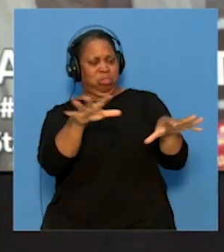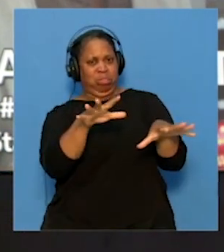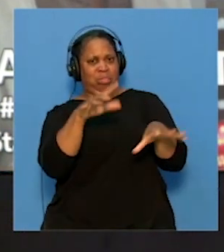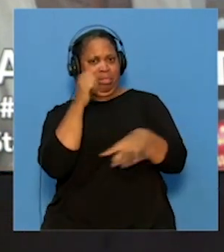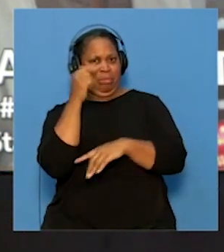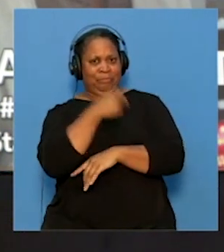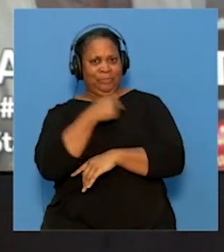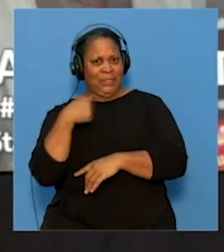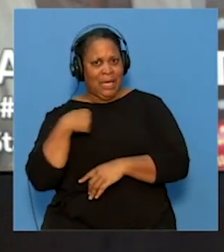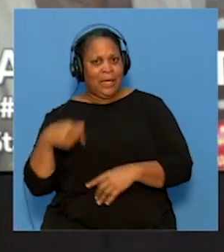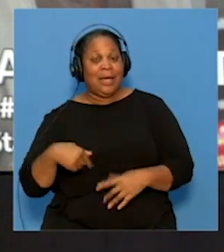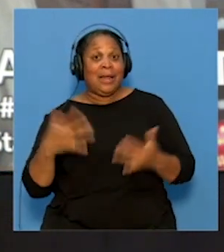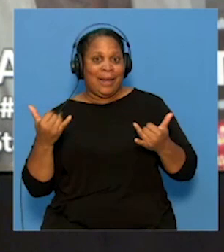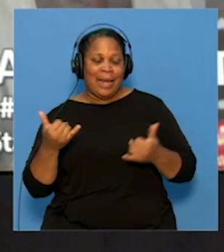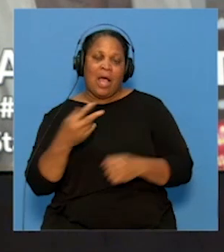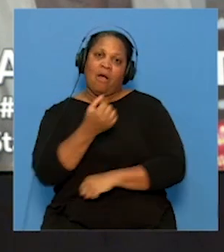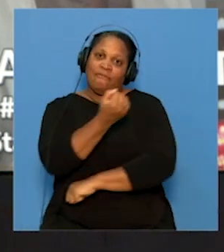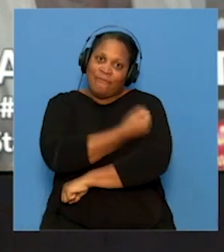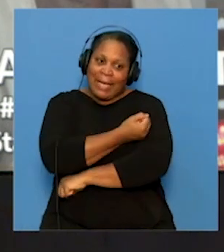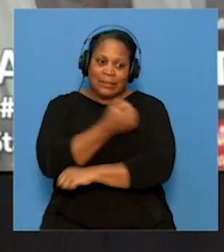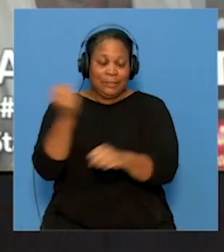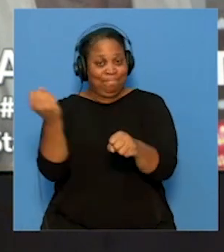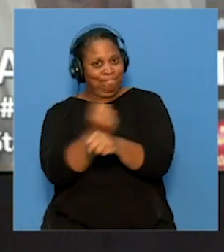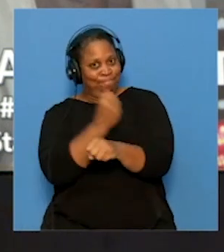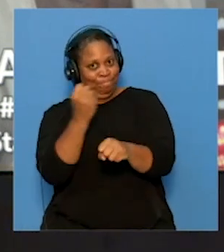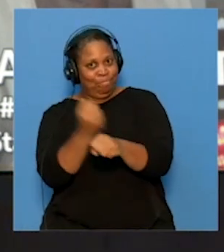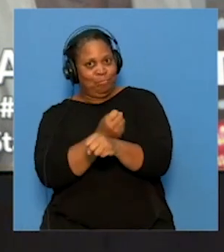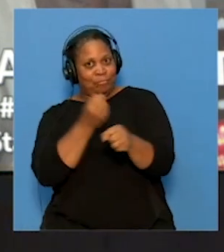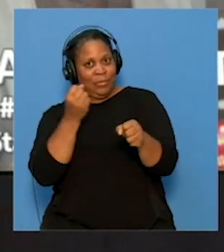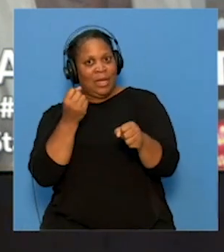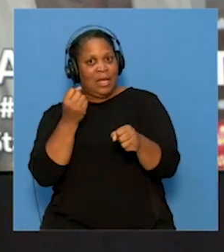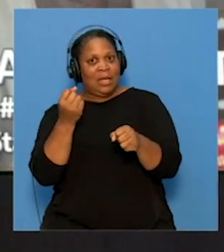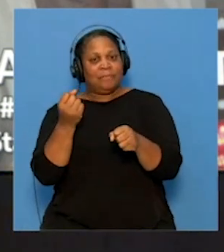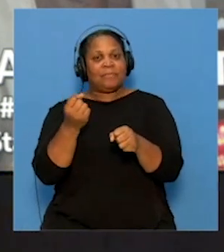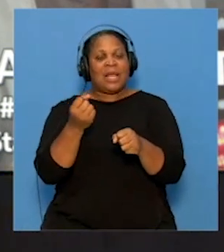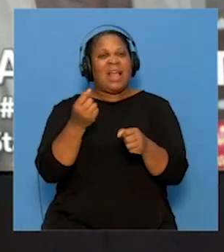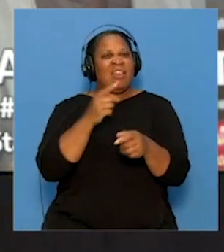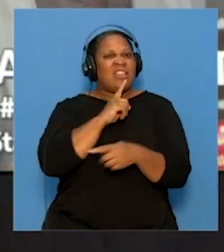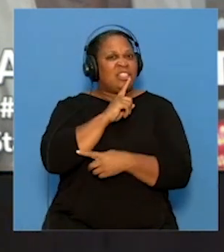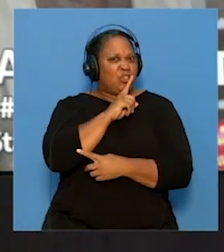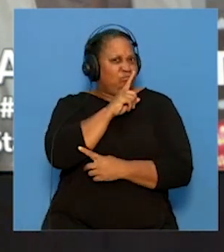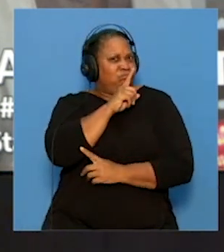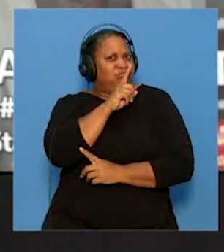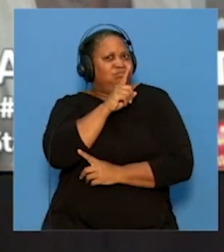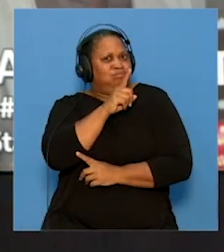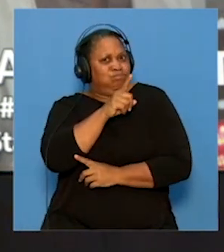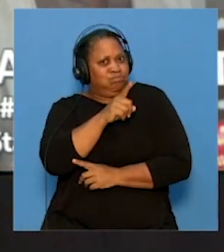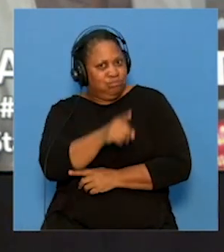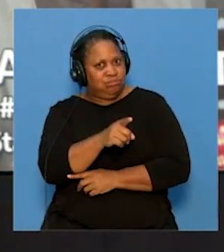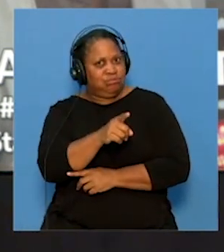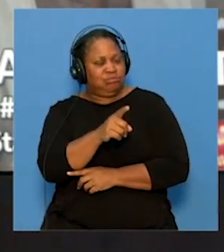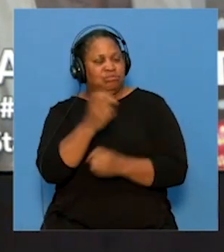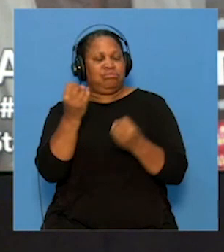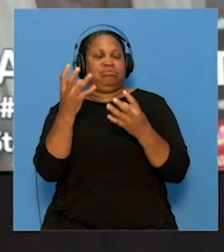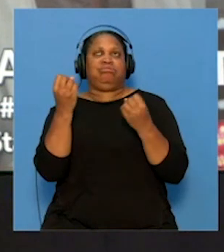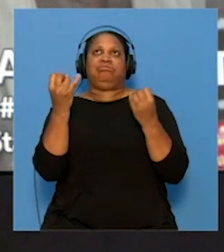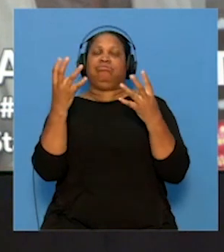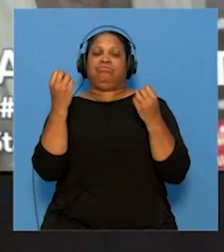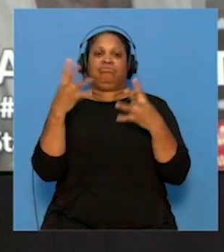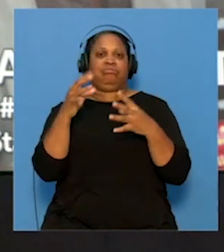we have a vaccine that can fight against this virus. And this is a true feat of many decades of science.